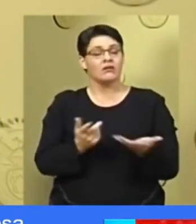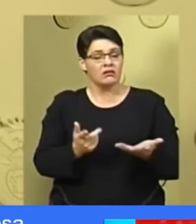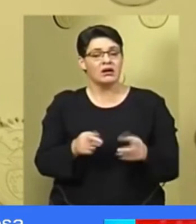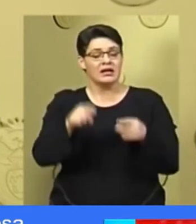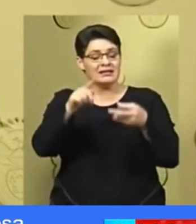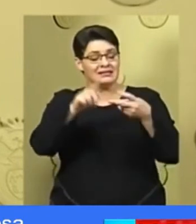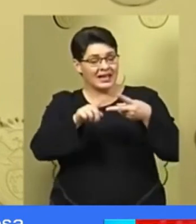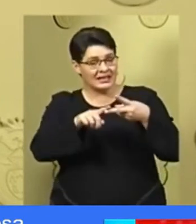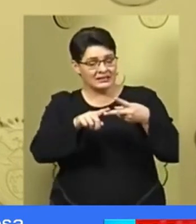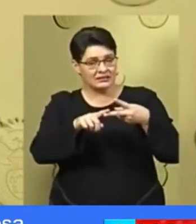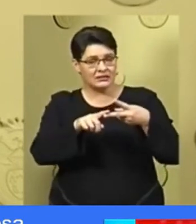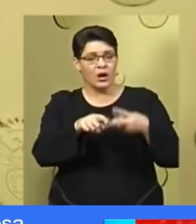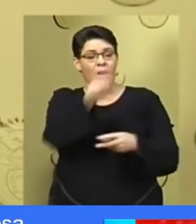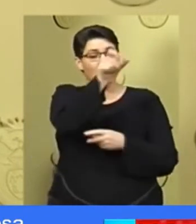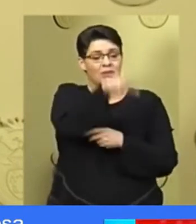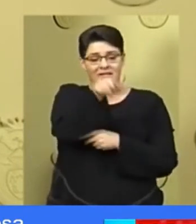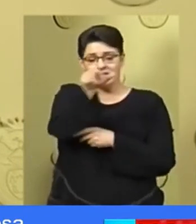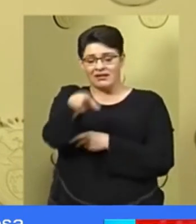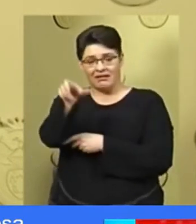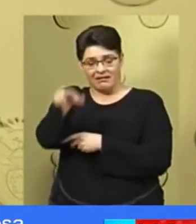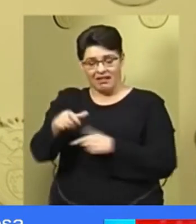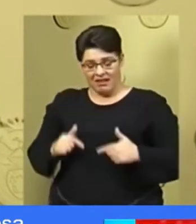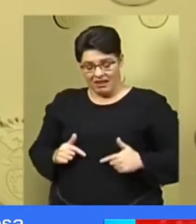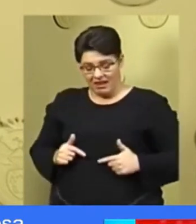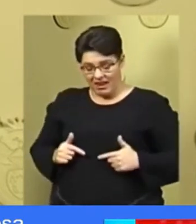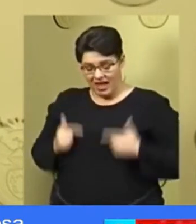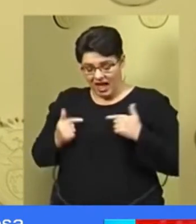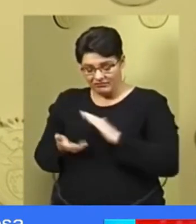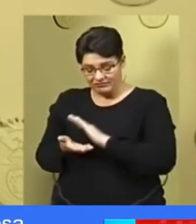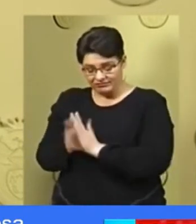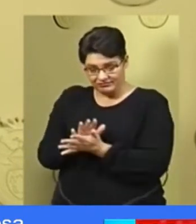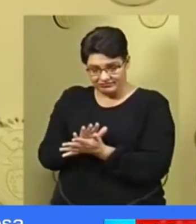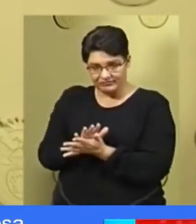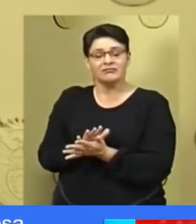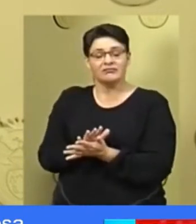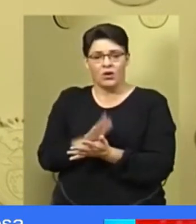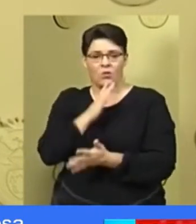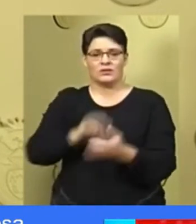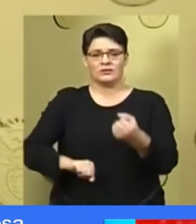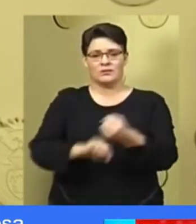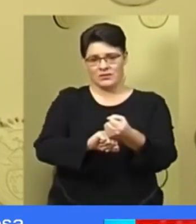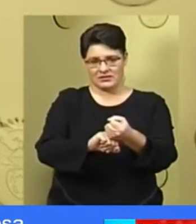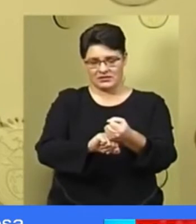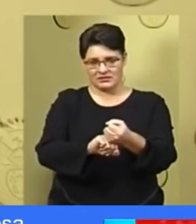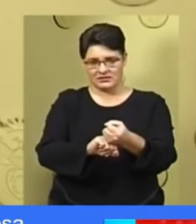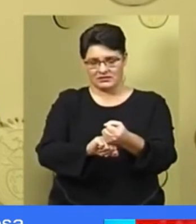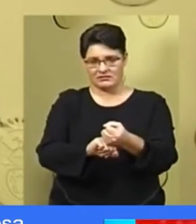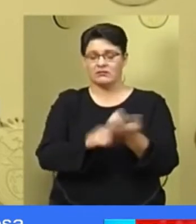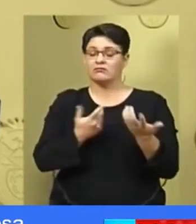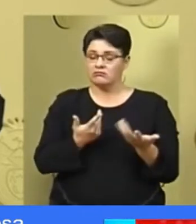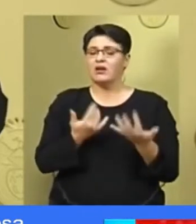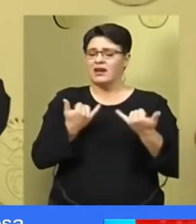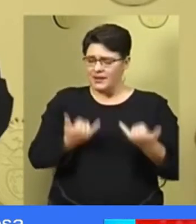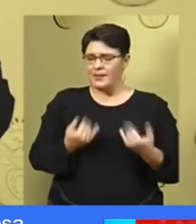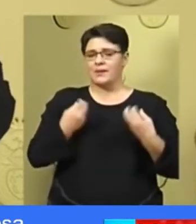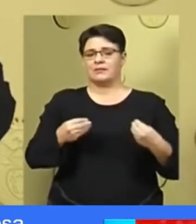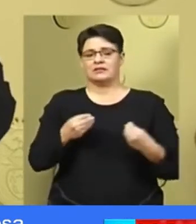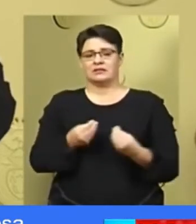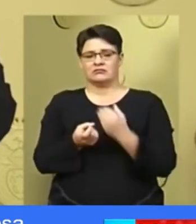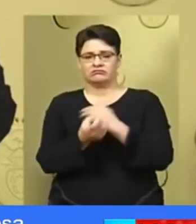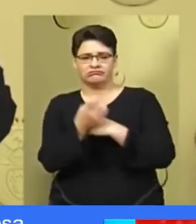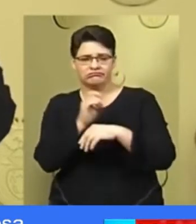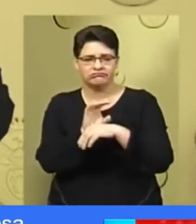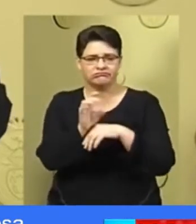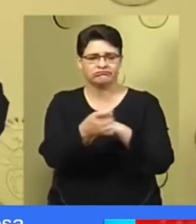we are going to support people whose livelihoods will be affected adversely. We are in consultation on